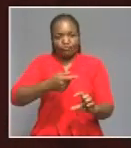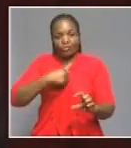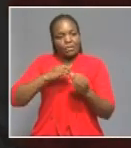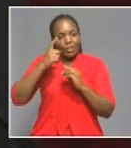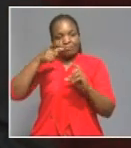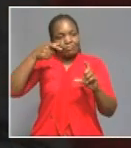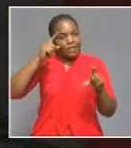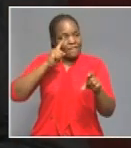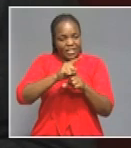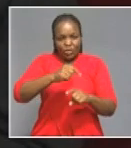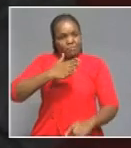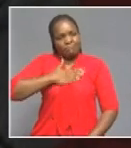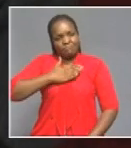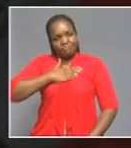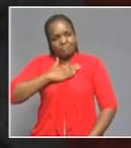It's mine.